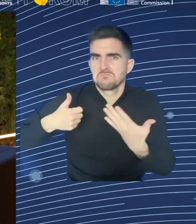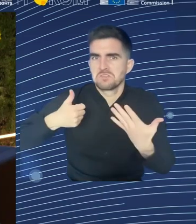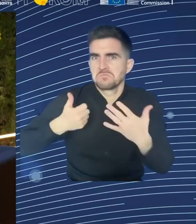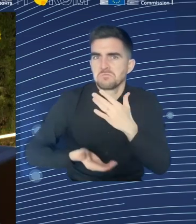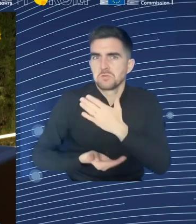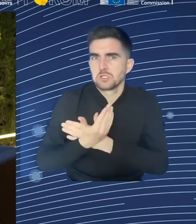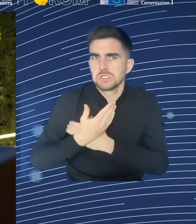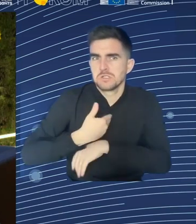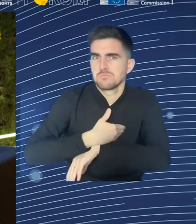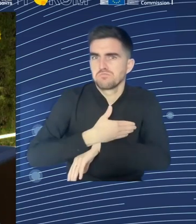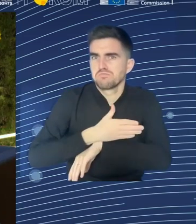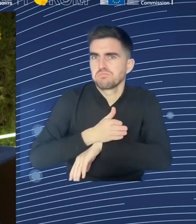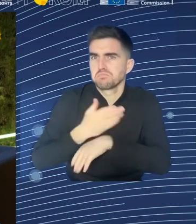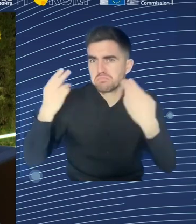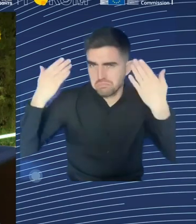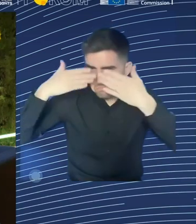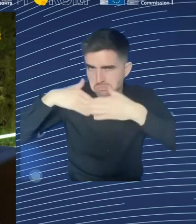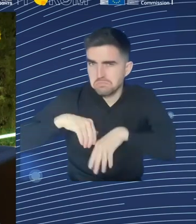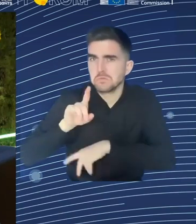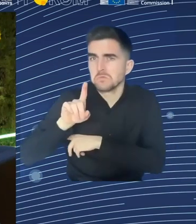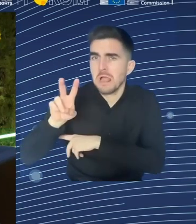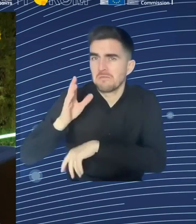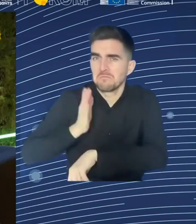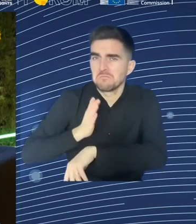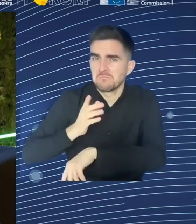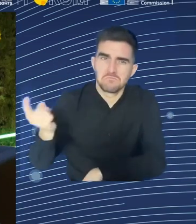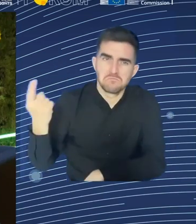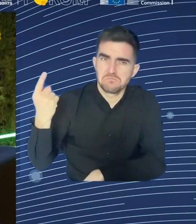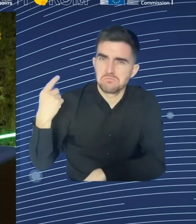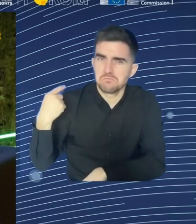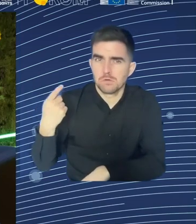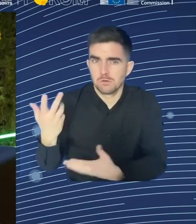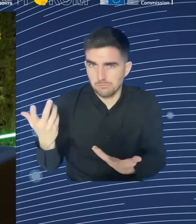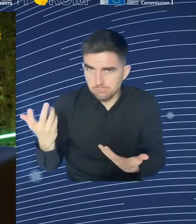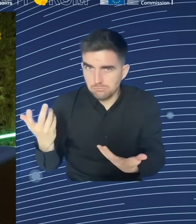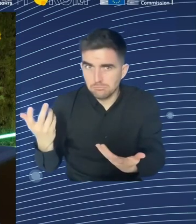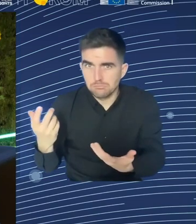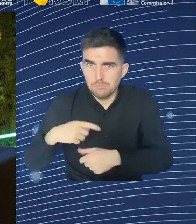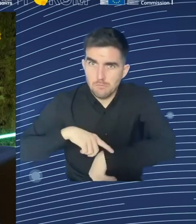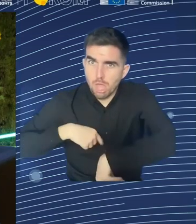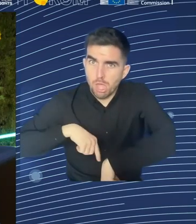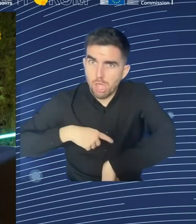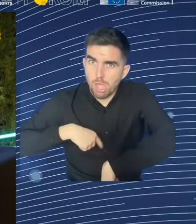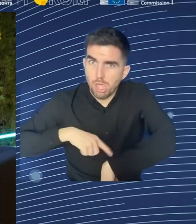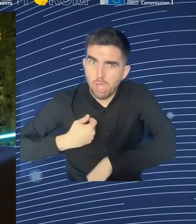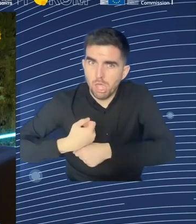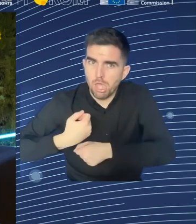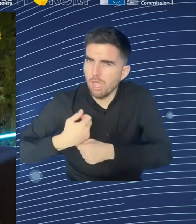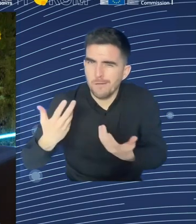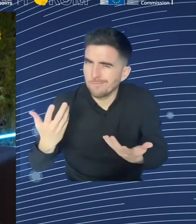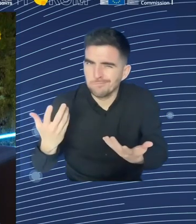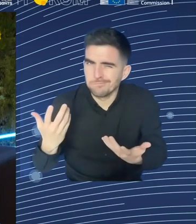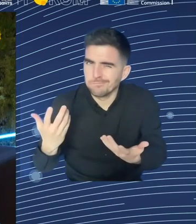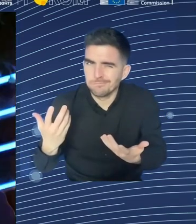Or the job is very far away from where people live because of very bad town planning in the past. And what we hear